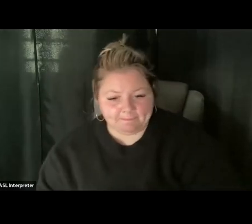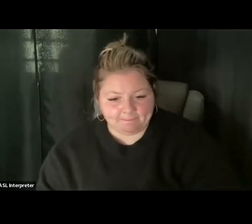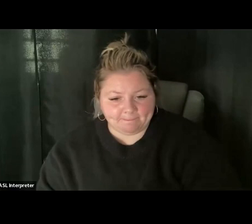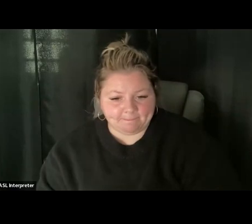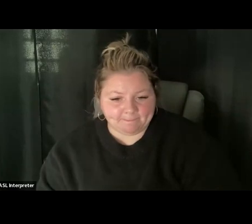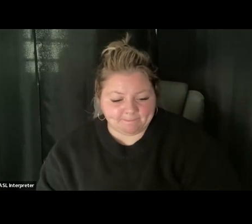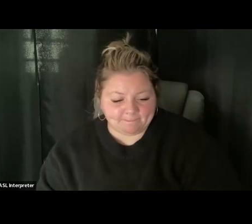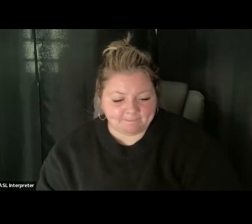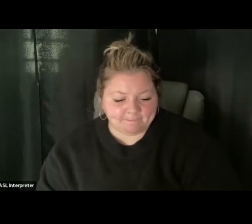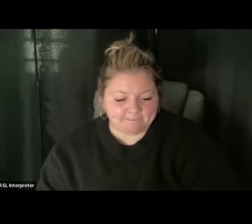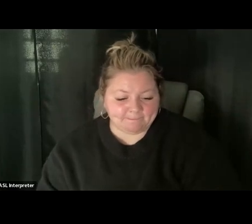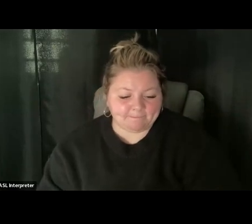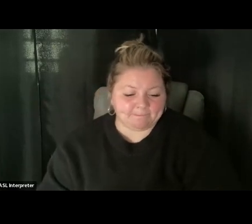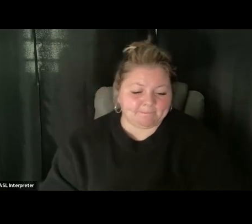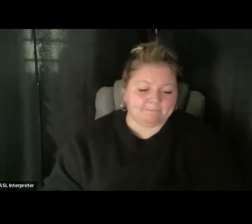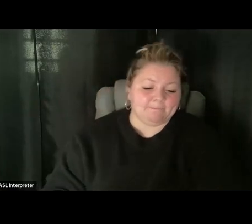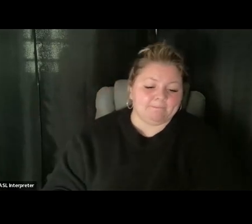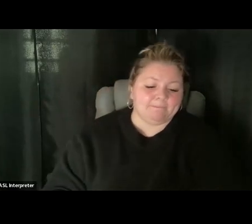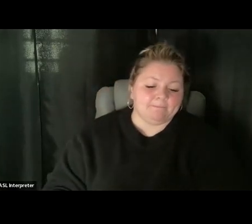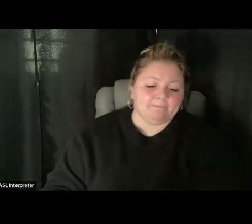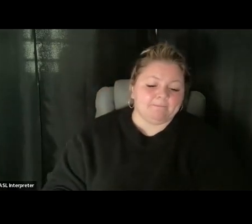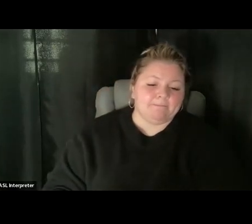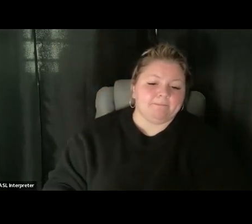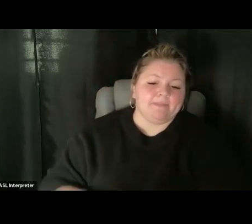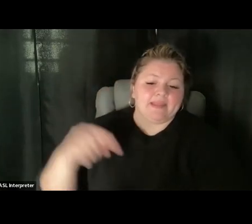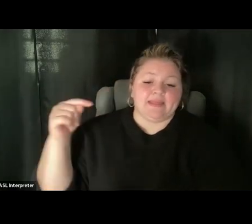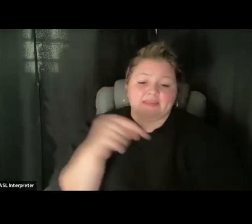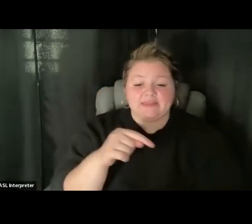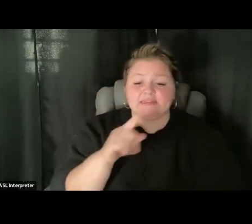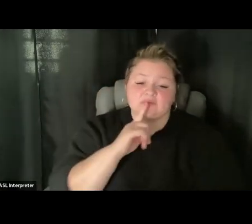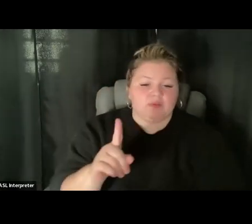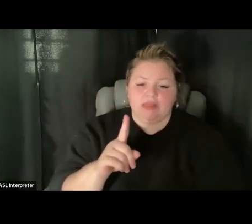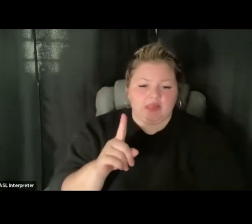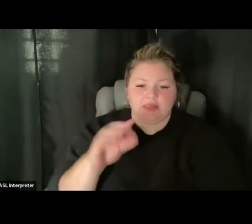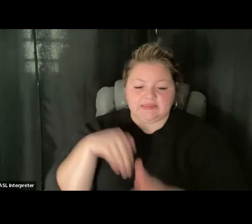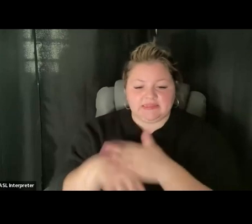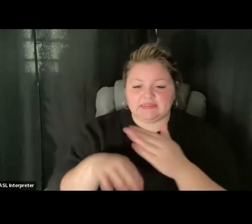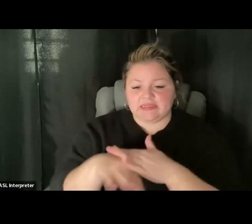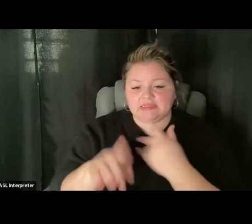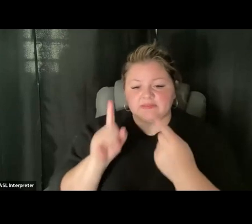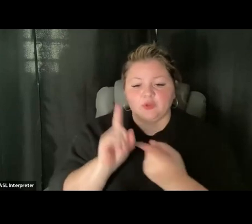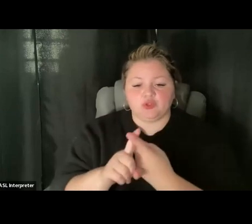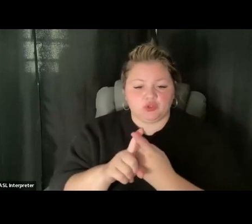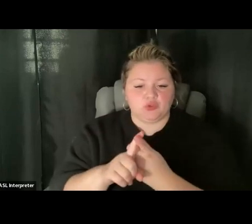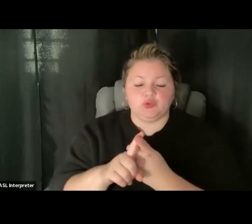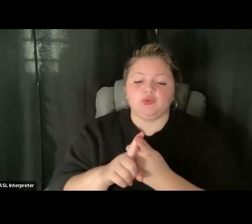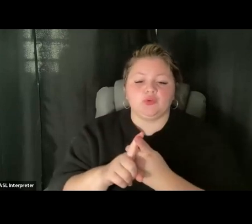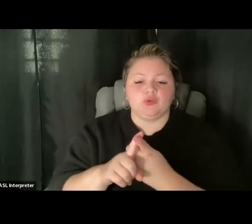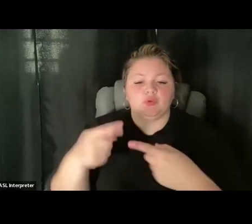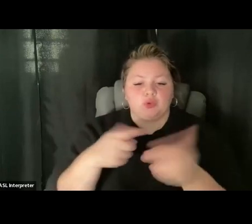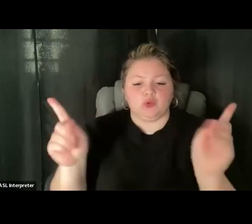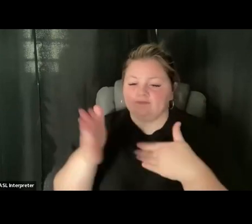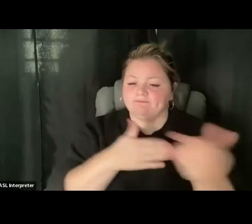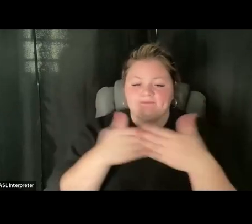mail-in voting, um, it remains accessible to you regardless of whether or not your town has opted out of other forms of voting. In these local